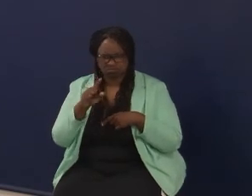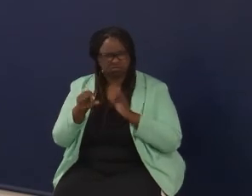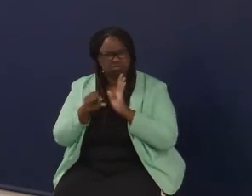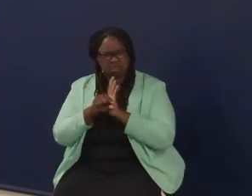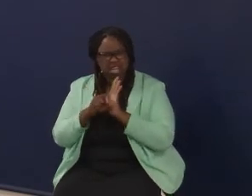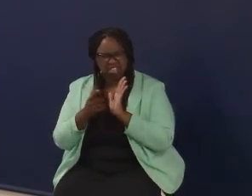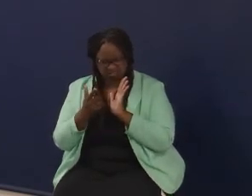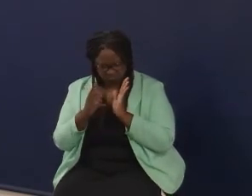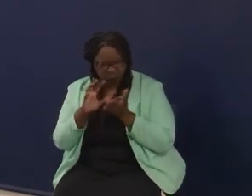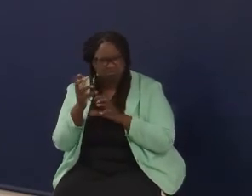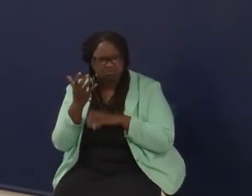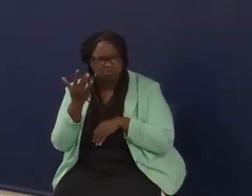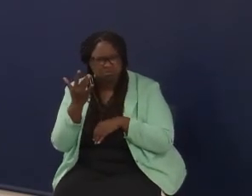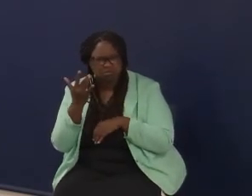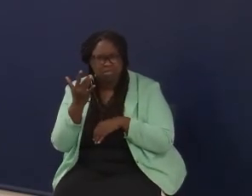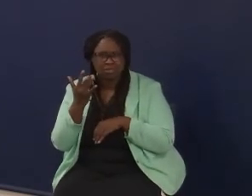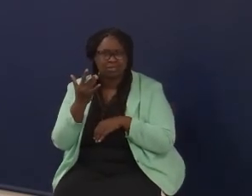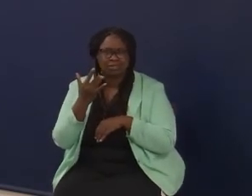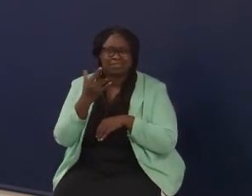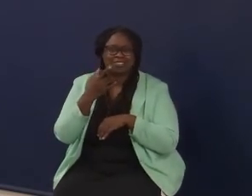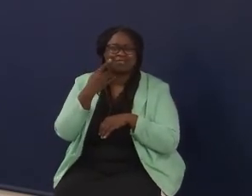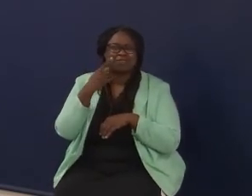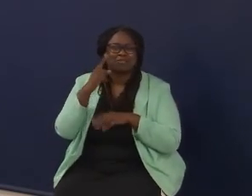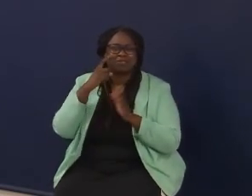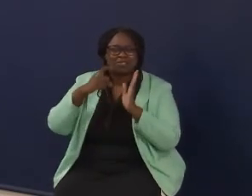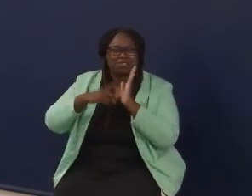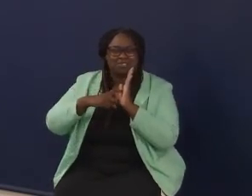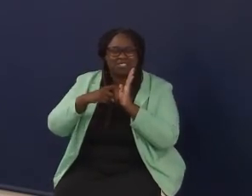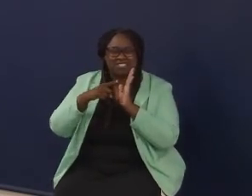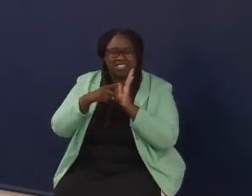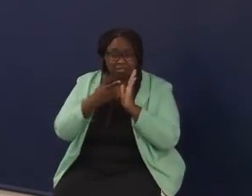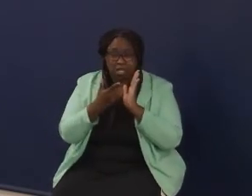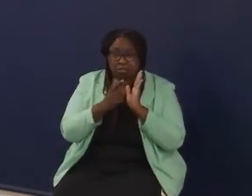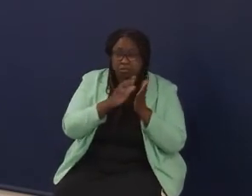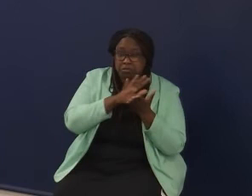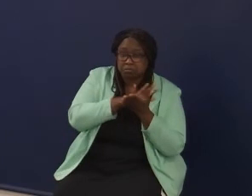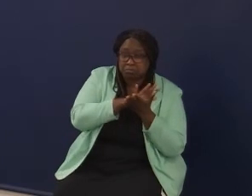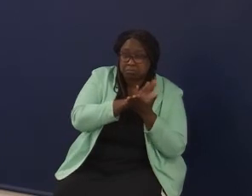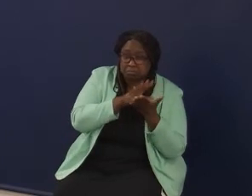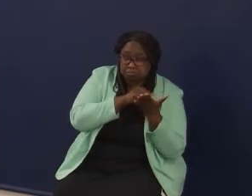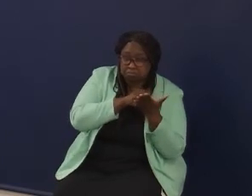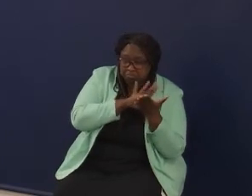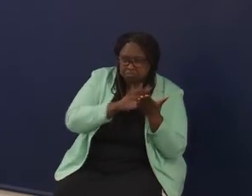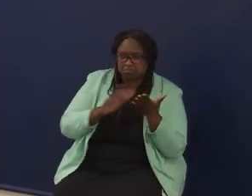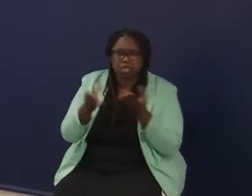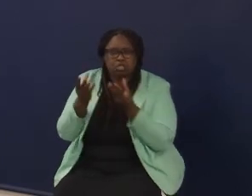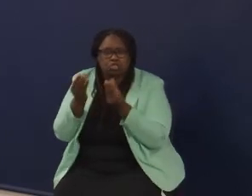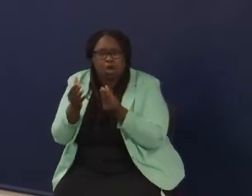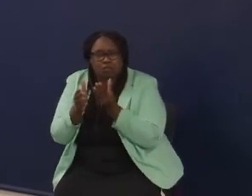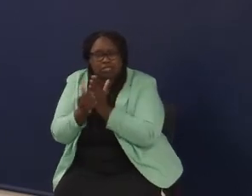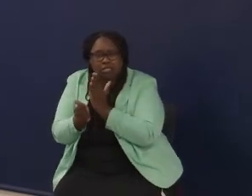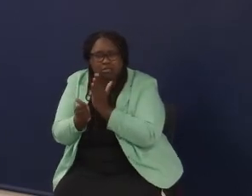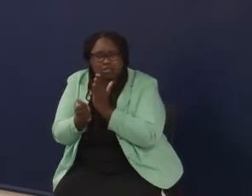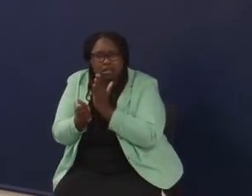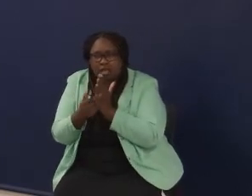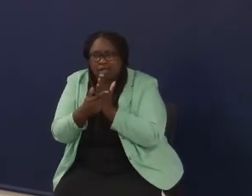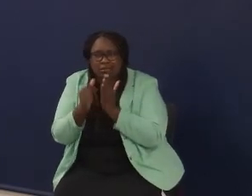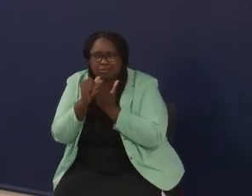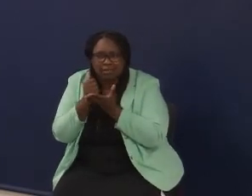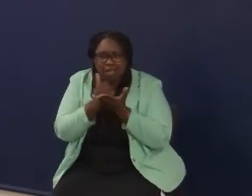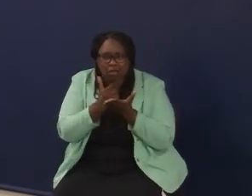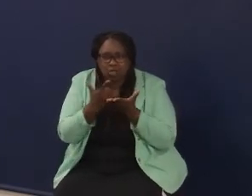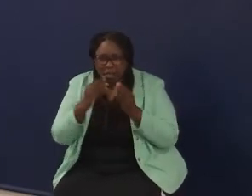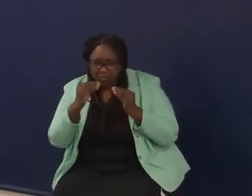sometimes they were perfectly not top-notch students, but we saw they needed to work on their soft skills. Or vice versa, they had great soft skills, but it wasn't showing up and helping them.